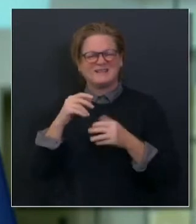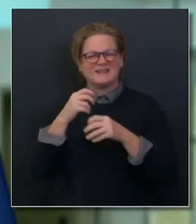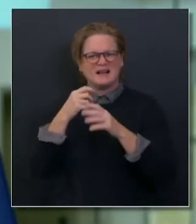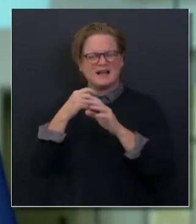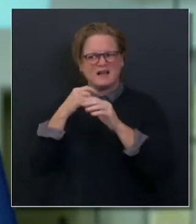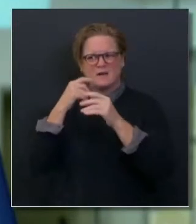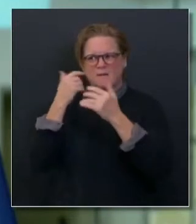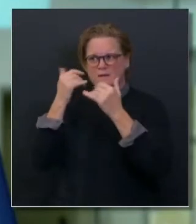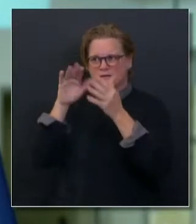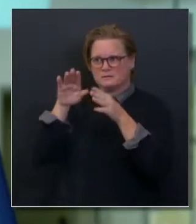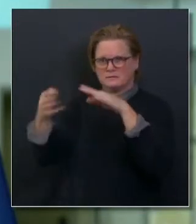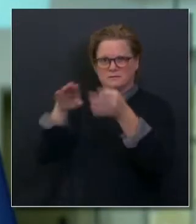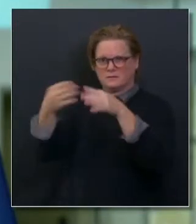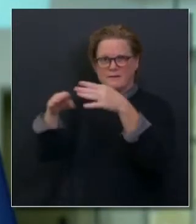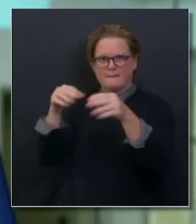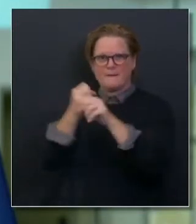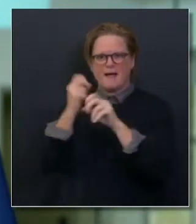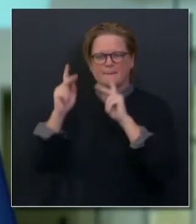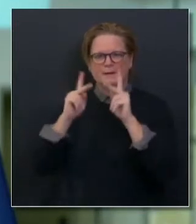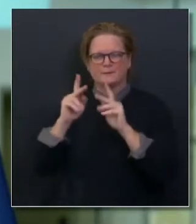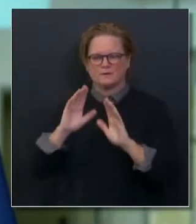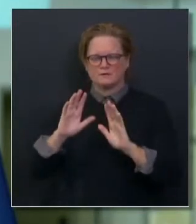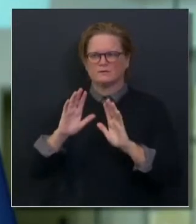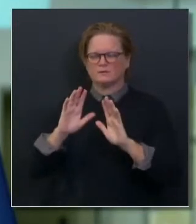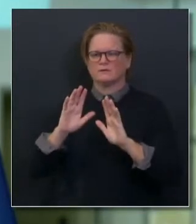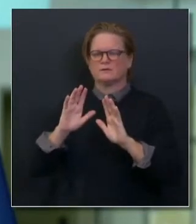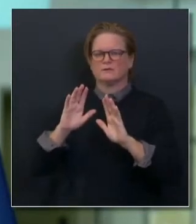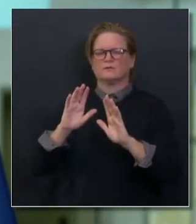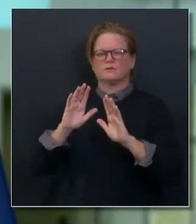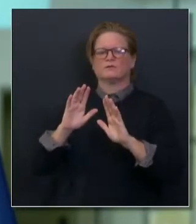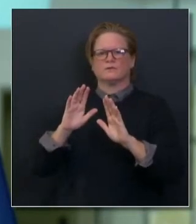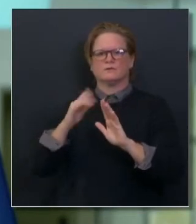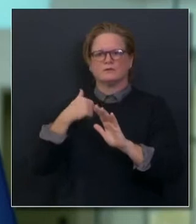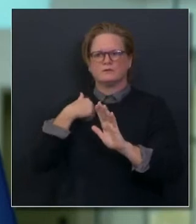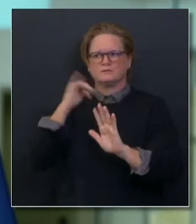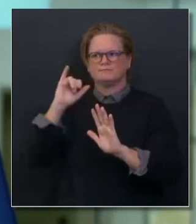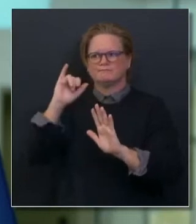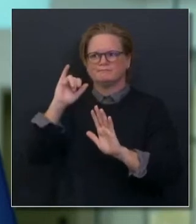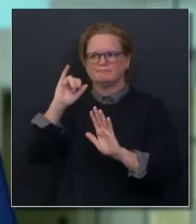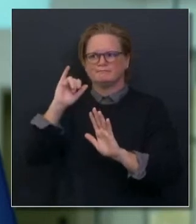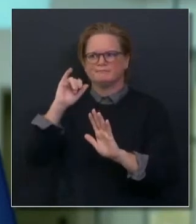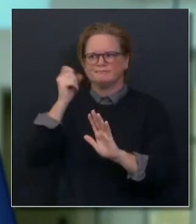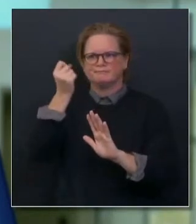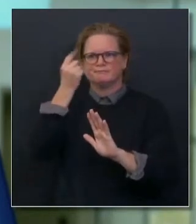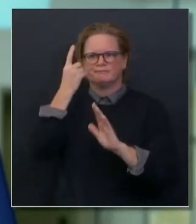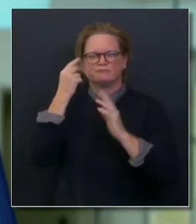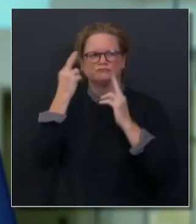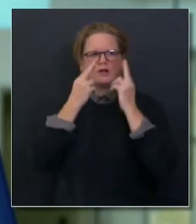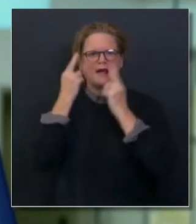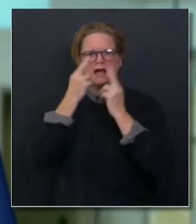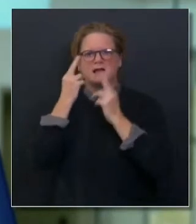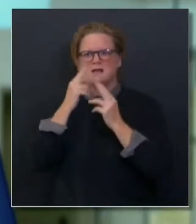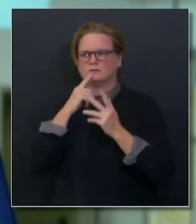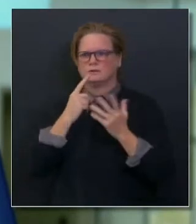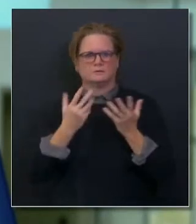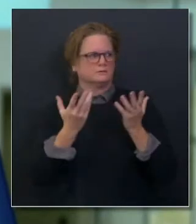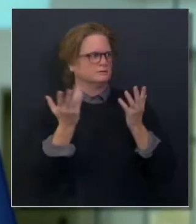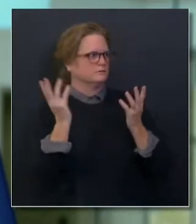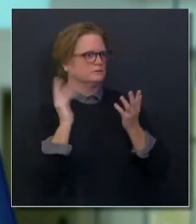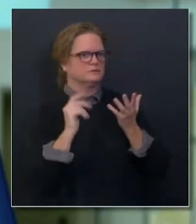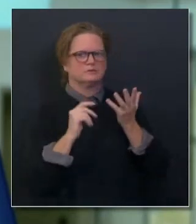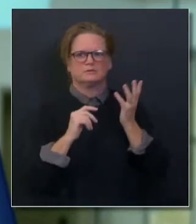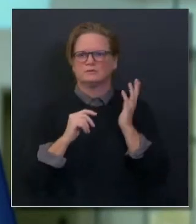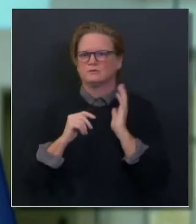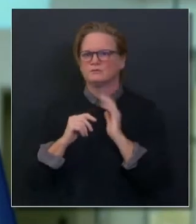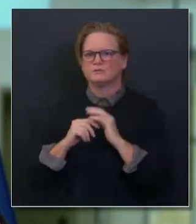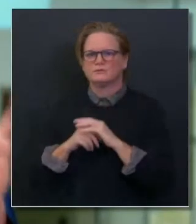in more and more parts of the state, that, back to this frame, lived experience, having it become now personal, it's